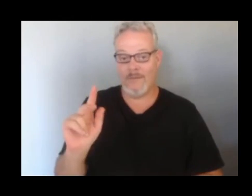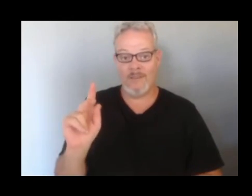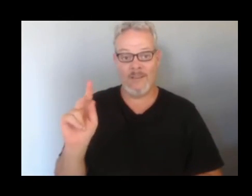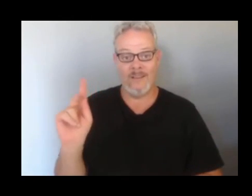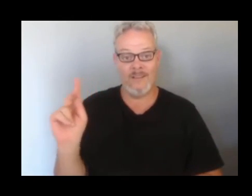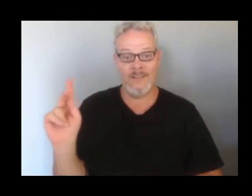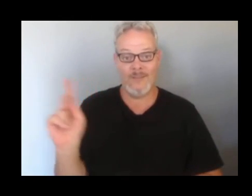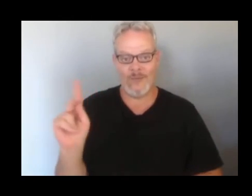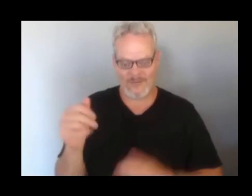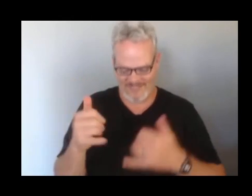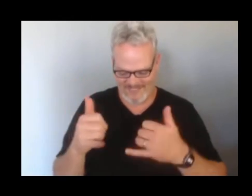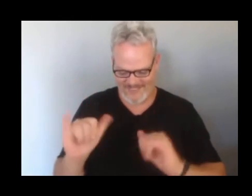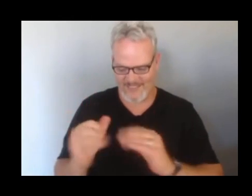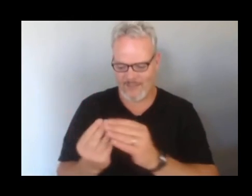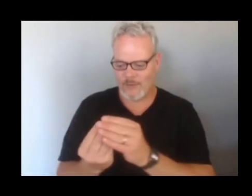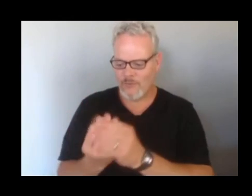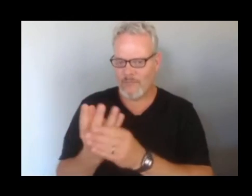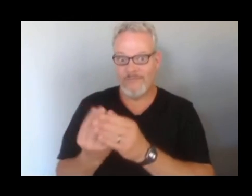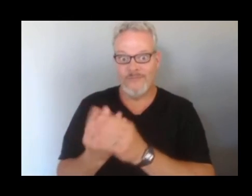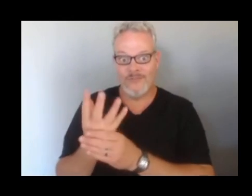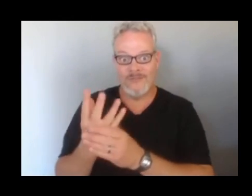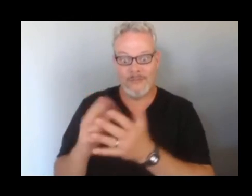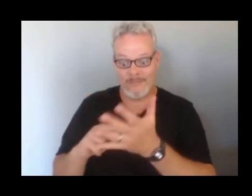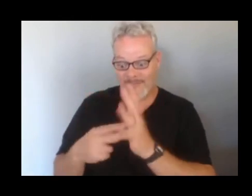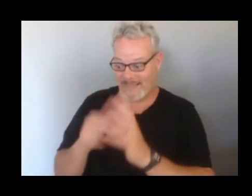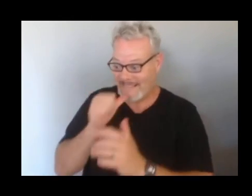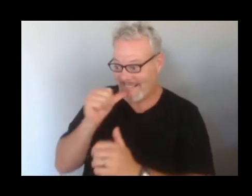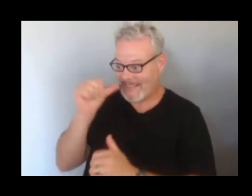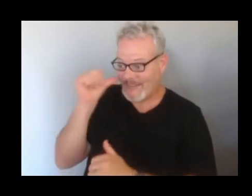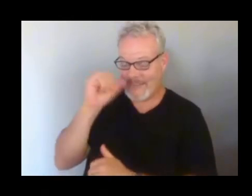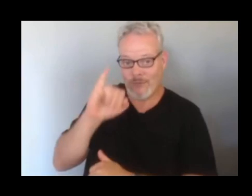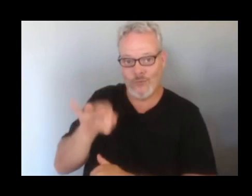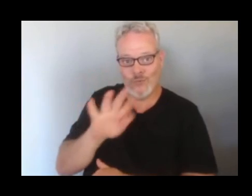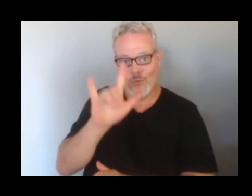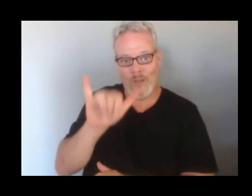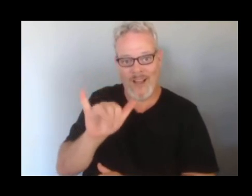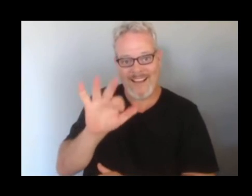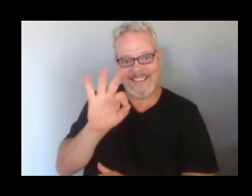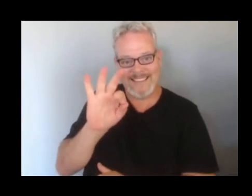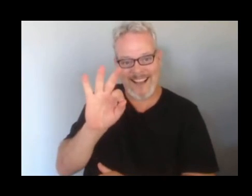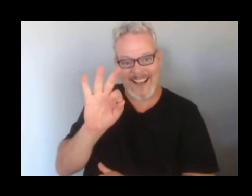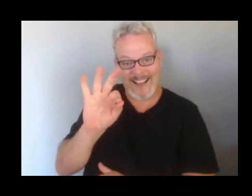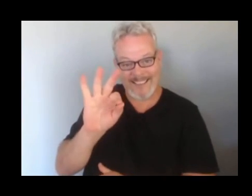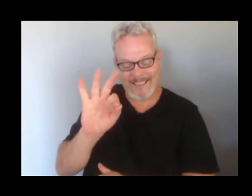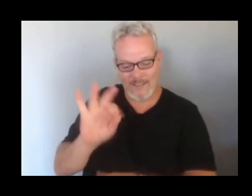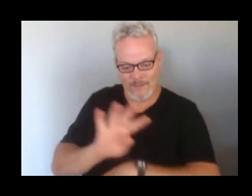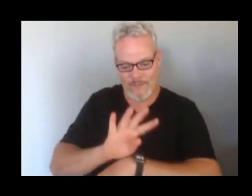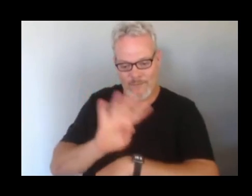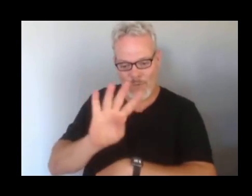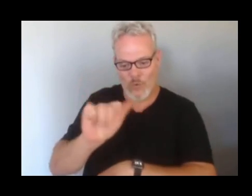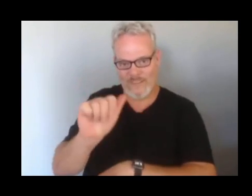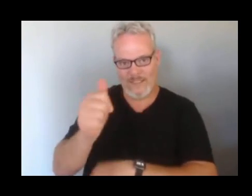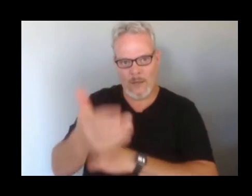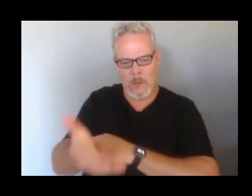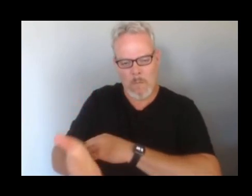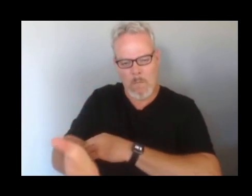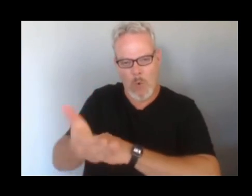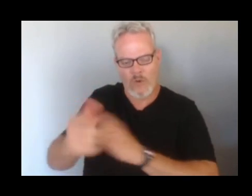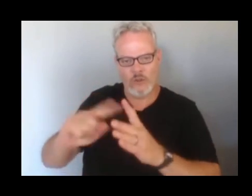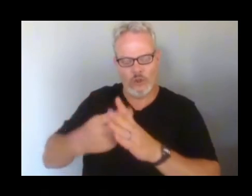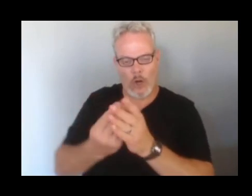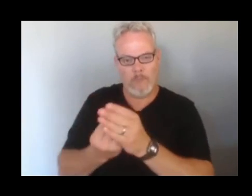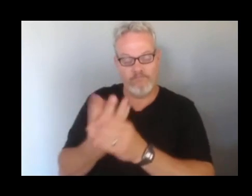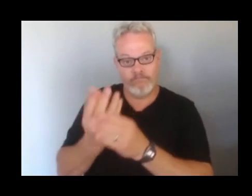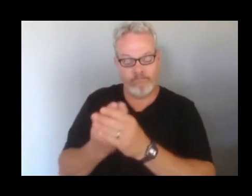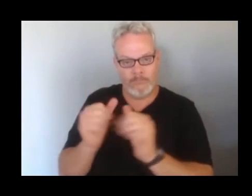28th episode yesterday, July 9th at 410 AM, lasting about 9 hours until about 1